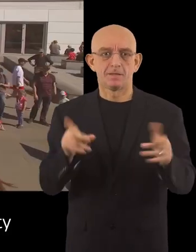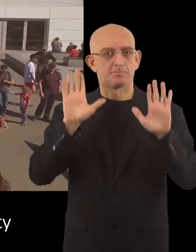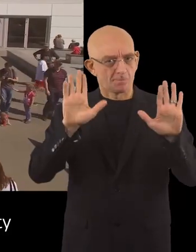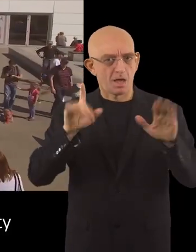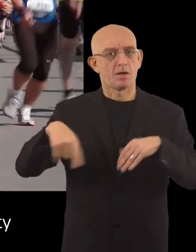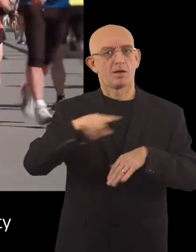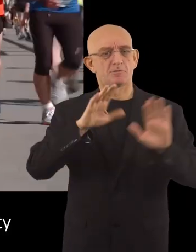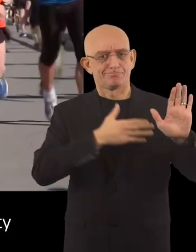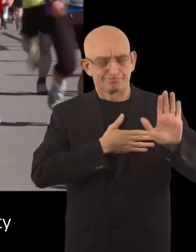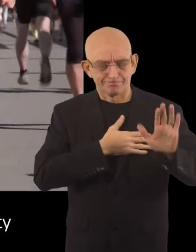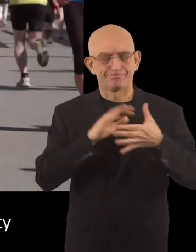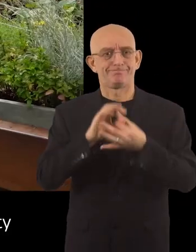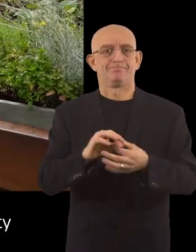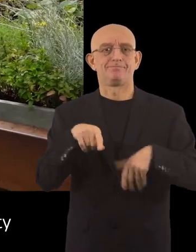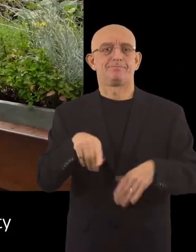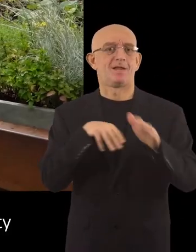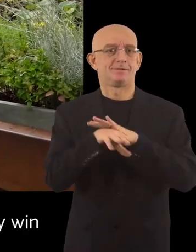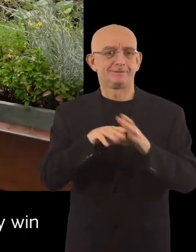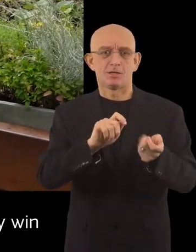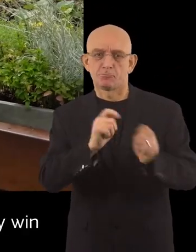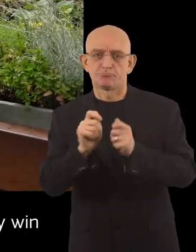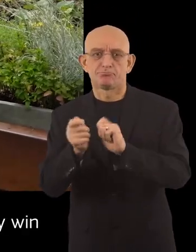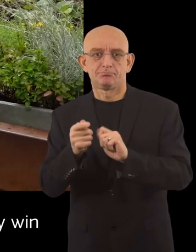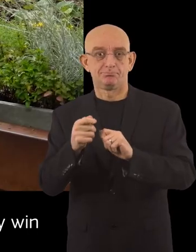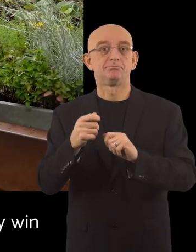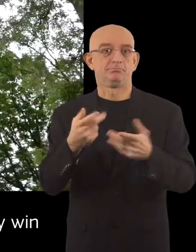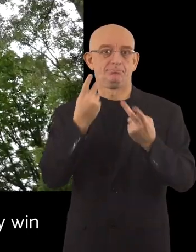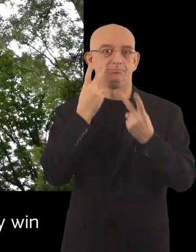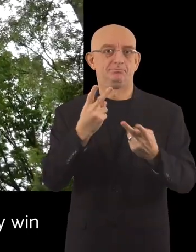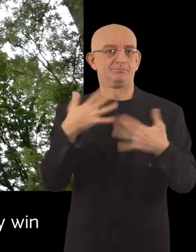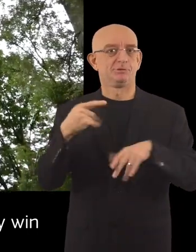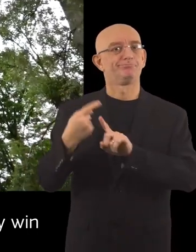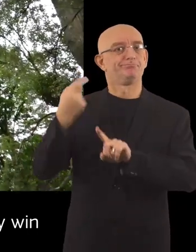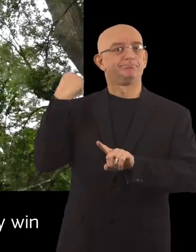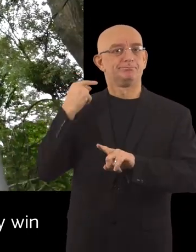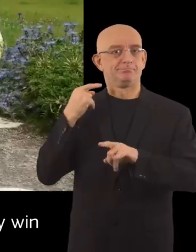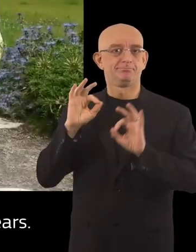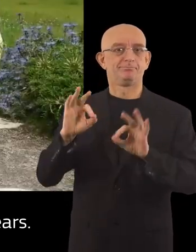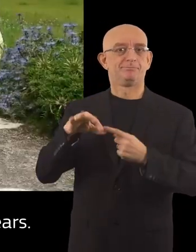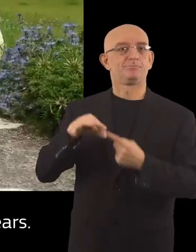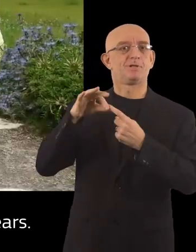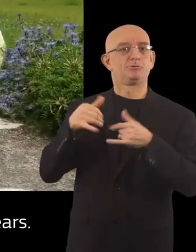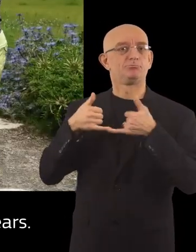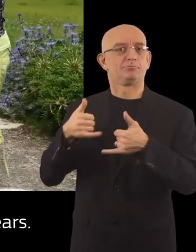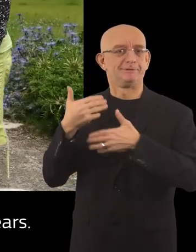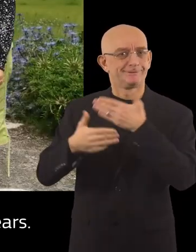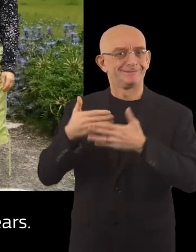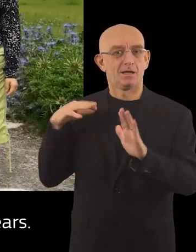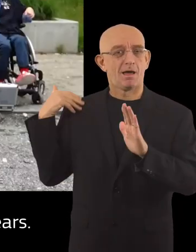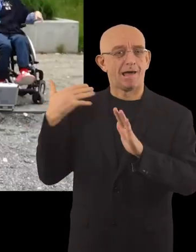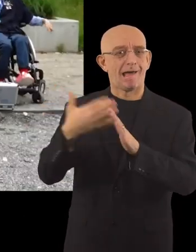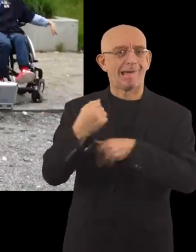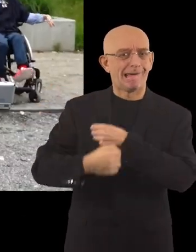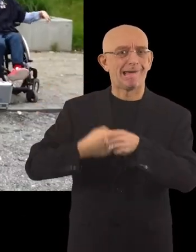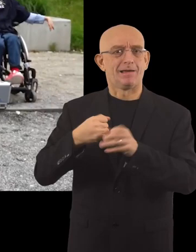However, its commitment to accessibility is evident by its previous Access City Award win and continuous improvements over the